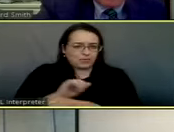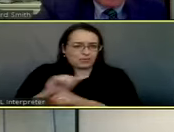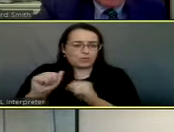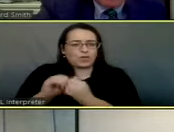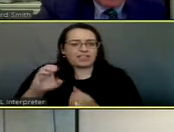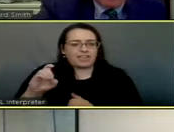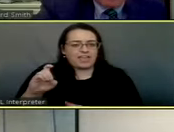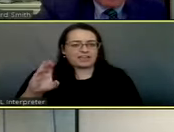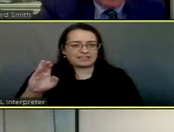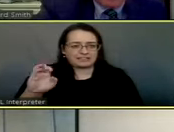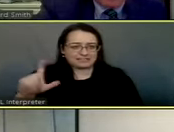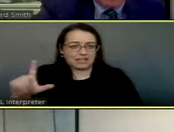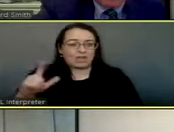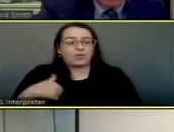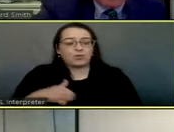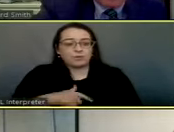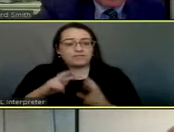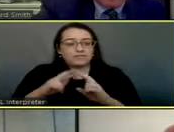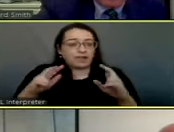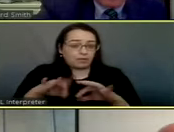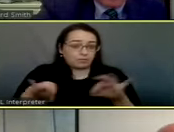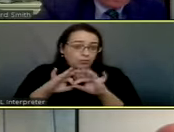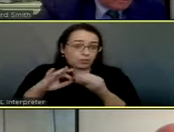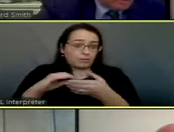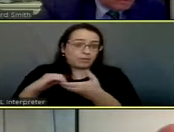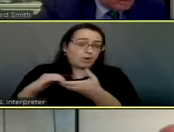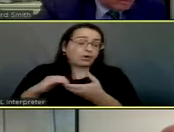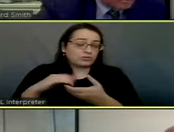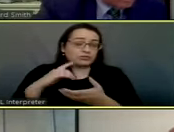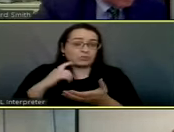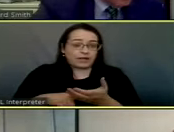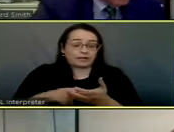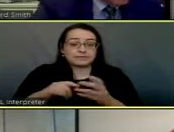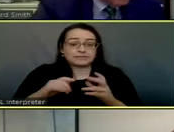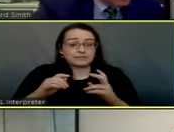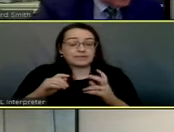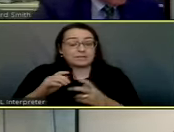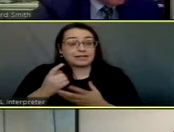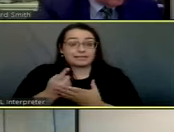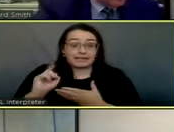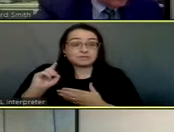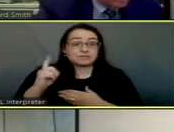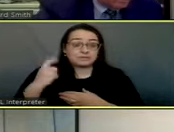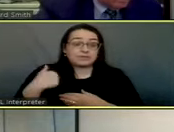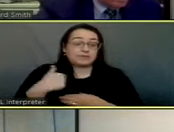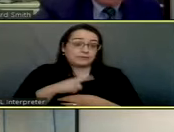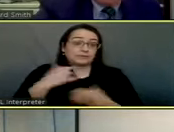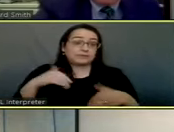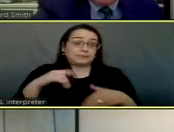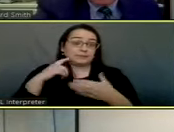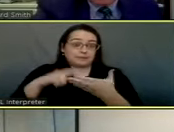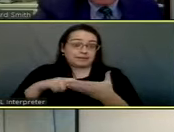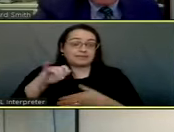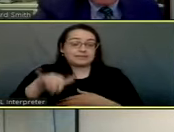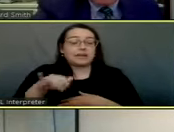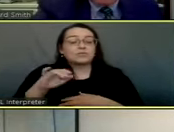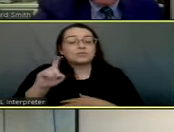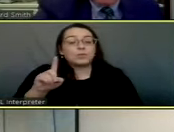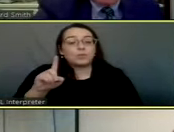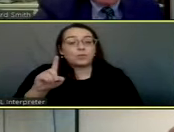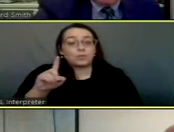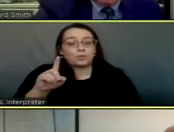XL. We are very critical partners with each other. We know that and we recognize that. Nothing says it more than last week. So, let me walk us through item B.